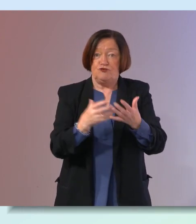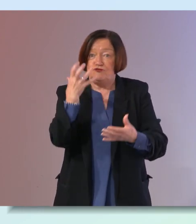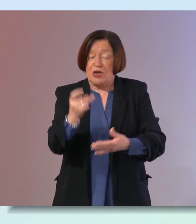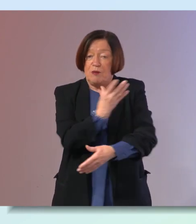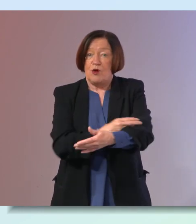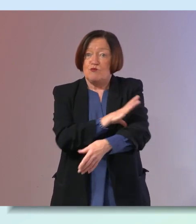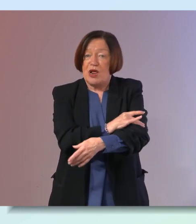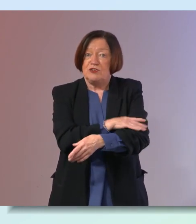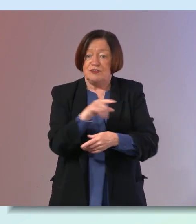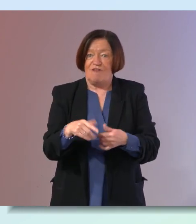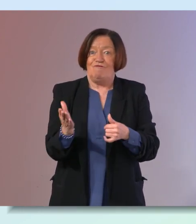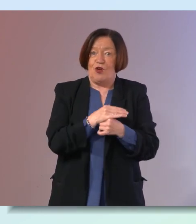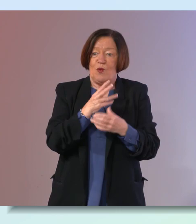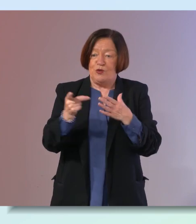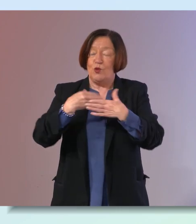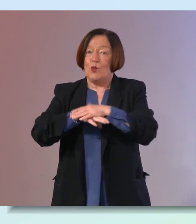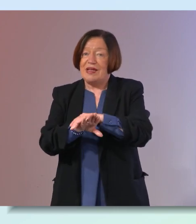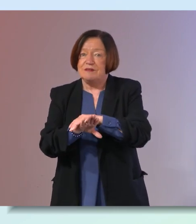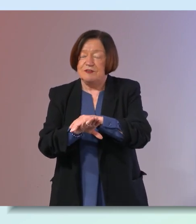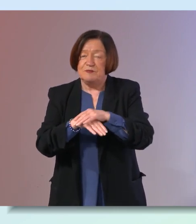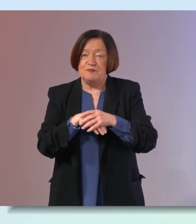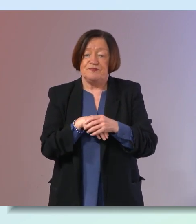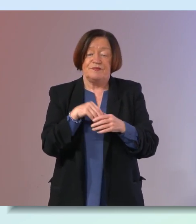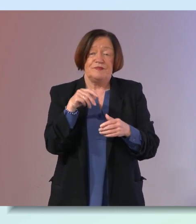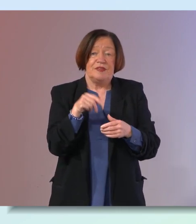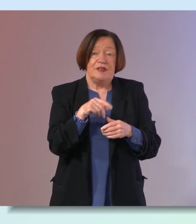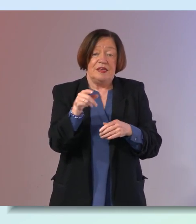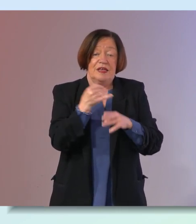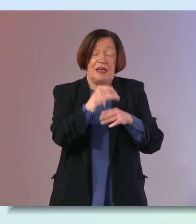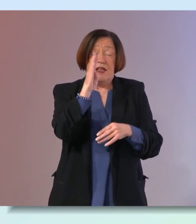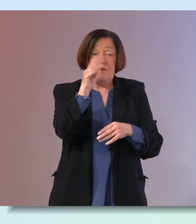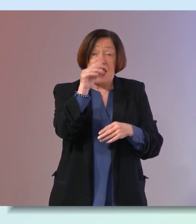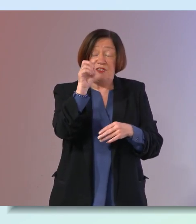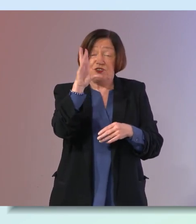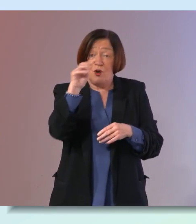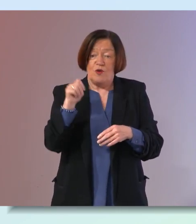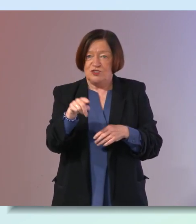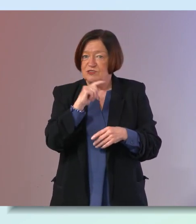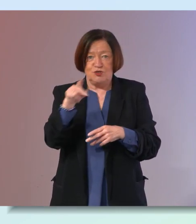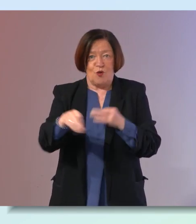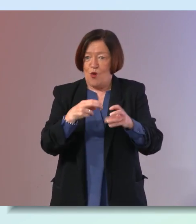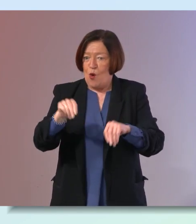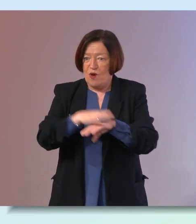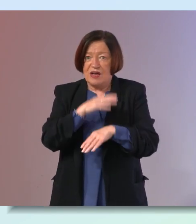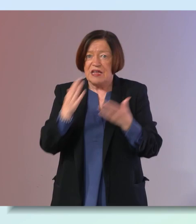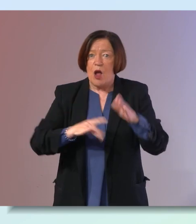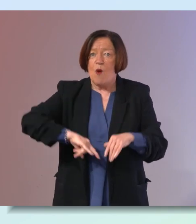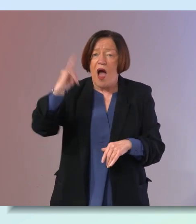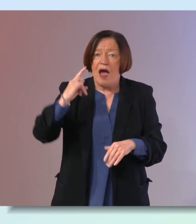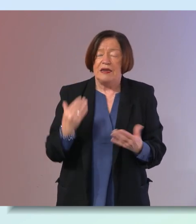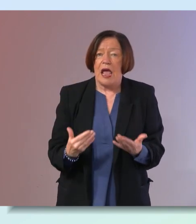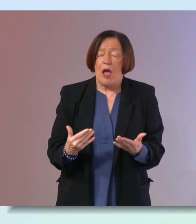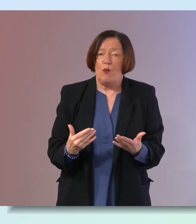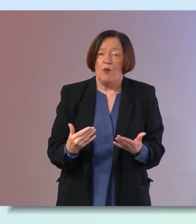which the first thing would be done when you go into casualty in port youngland ballast law and she said you're going nowhere and i said how high is this now